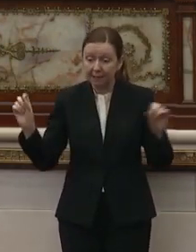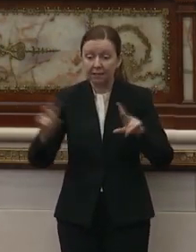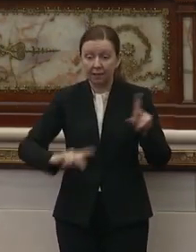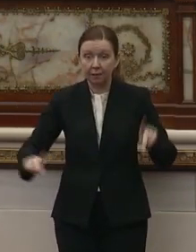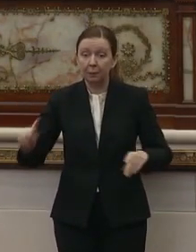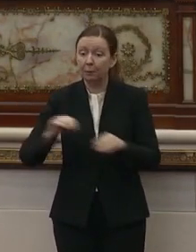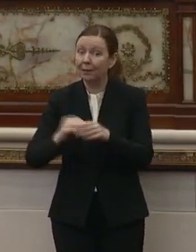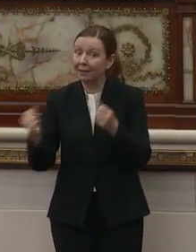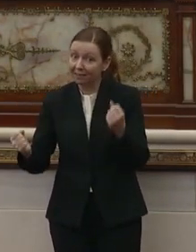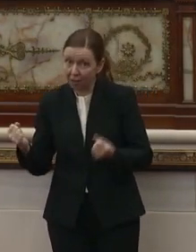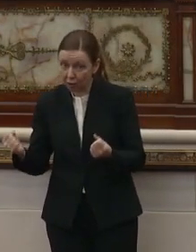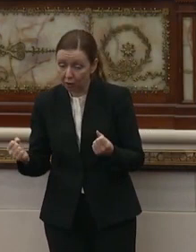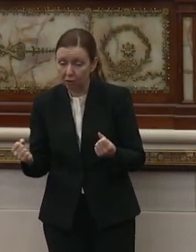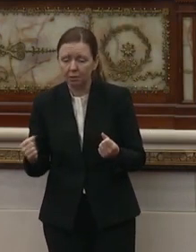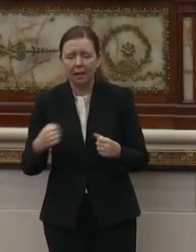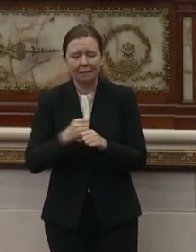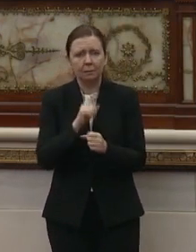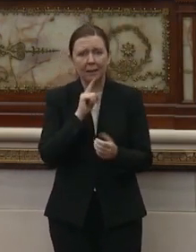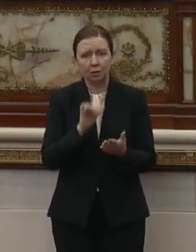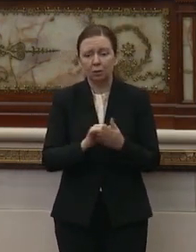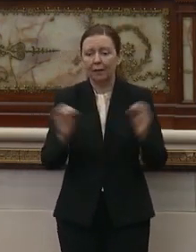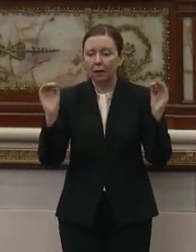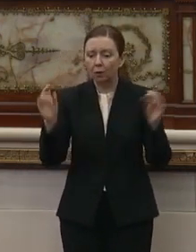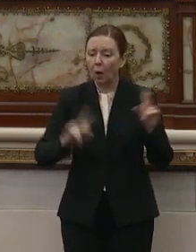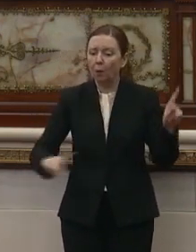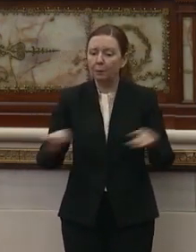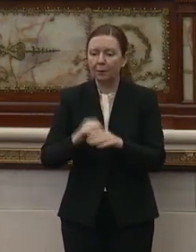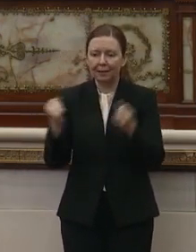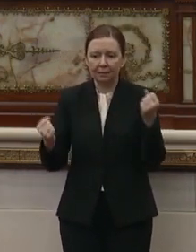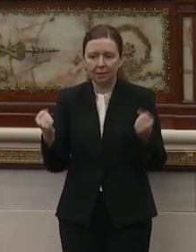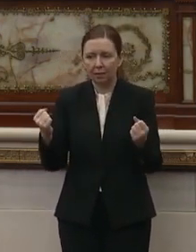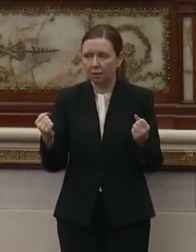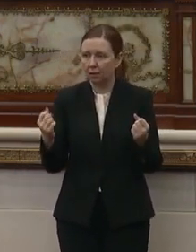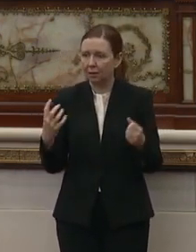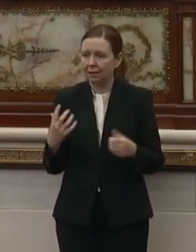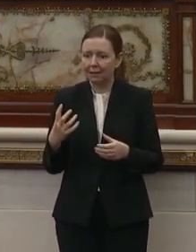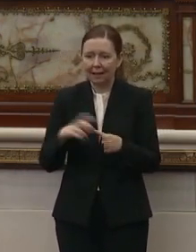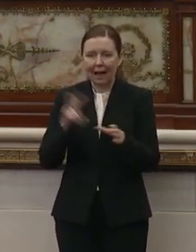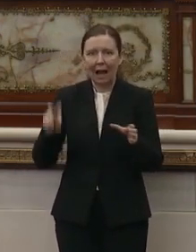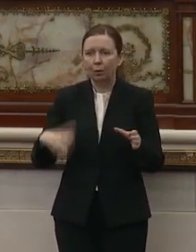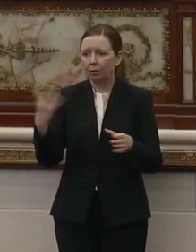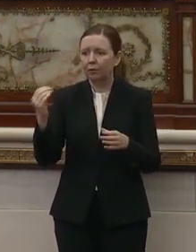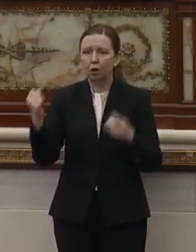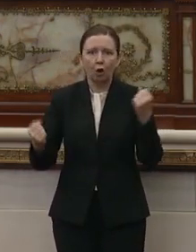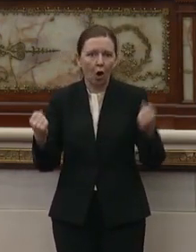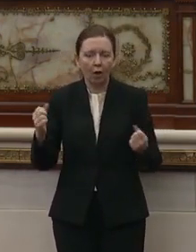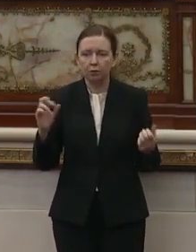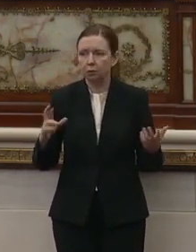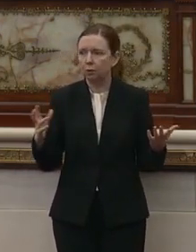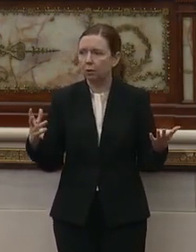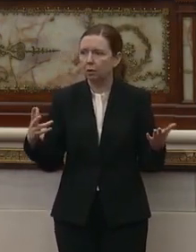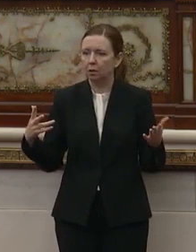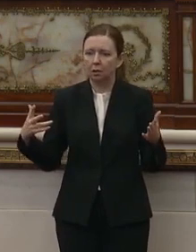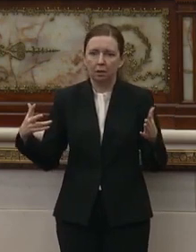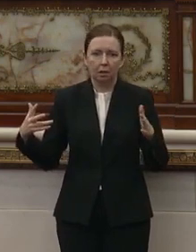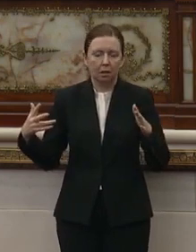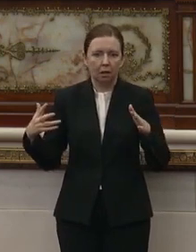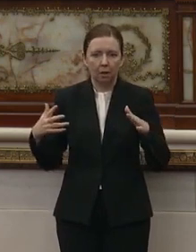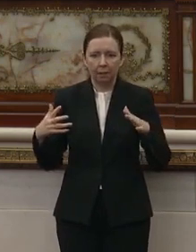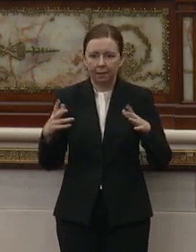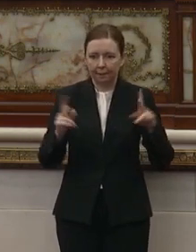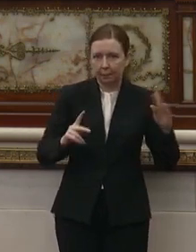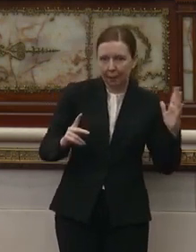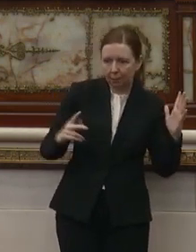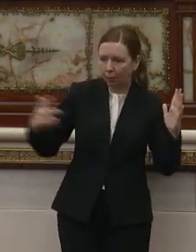people in the vehicles, and to ensure that no people in the vehicle get out of their cars or run into the